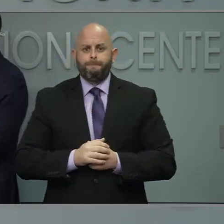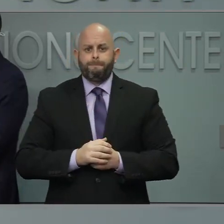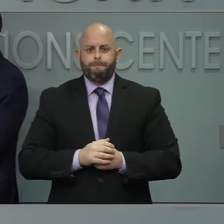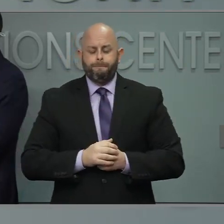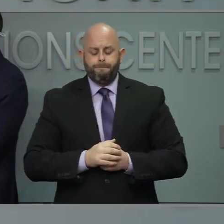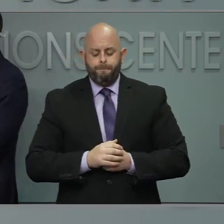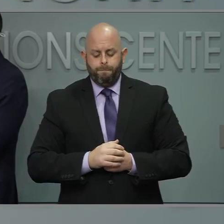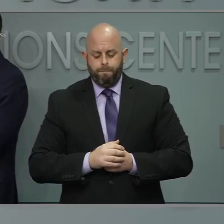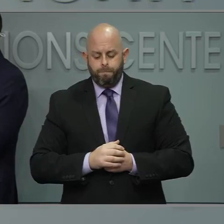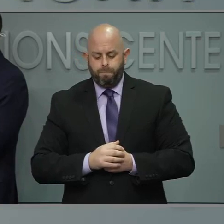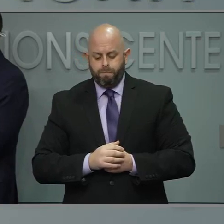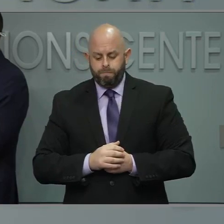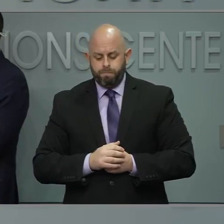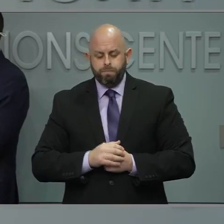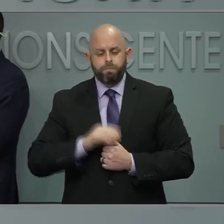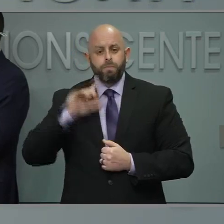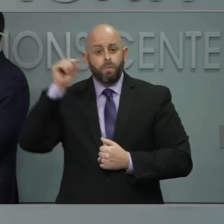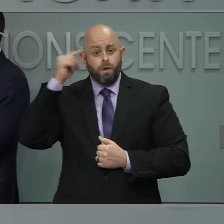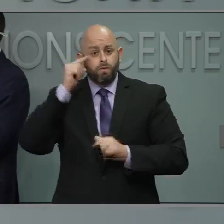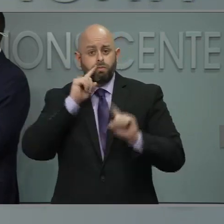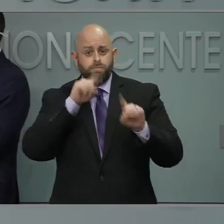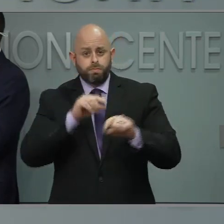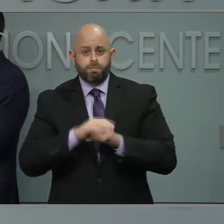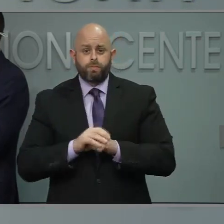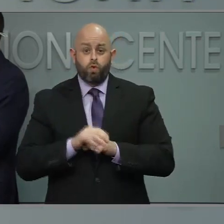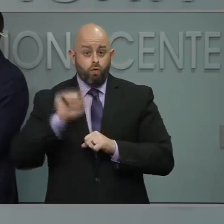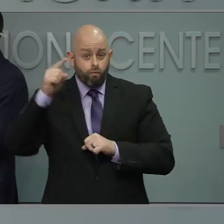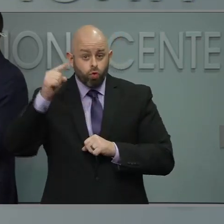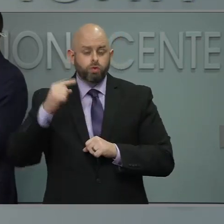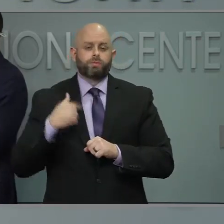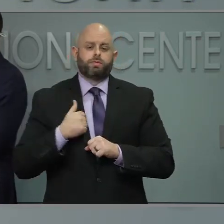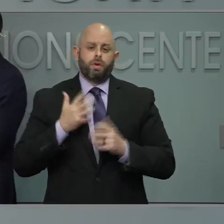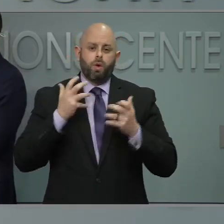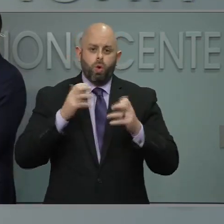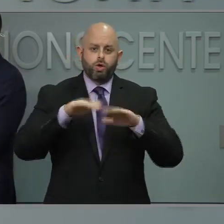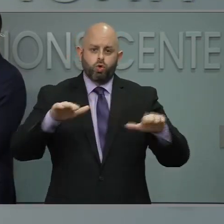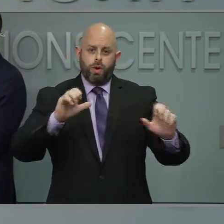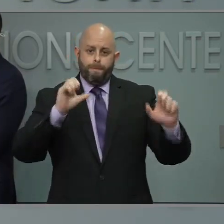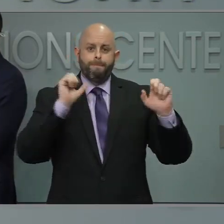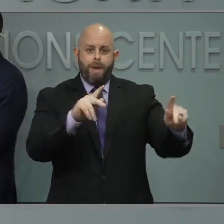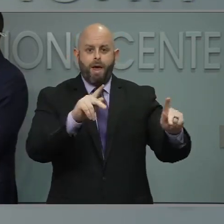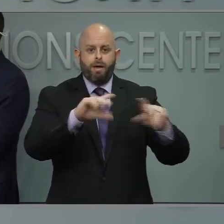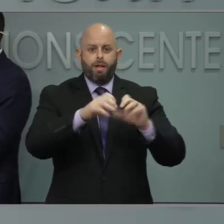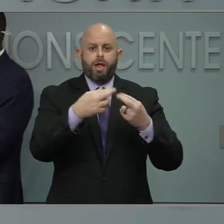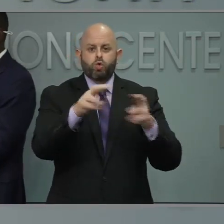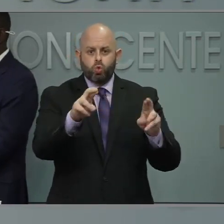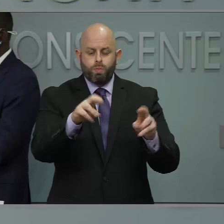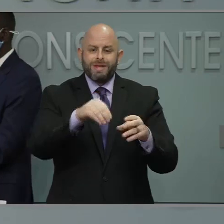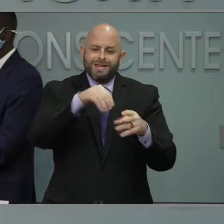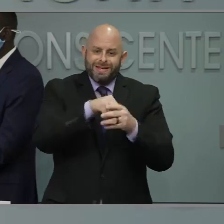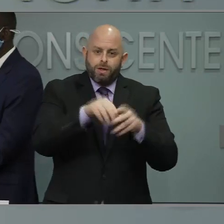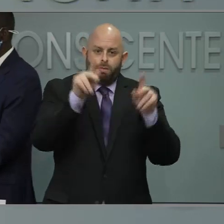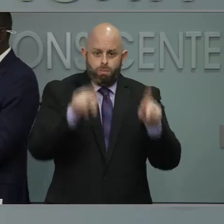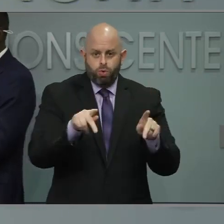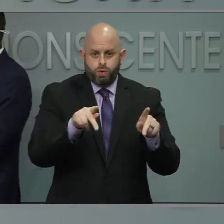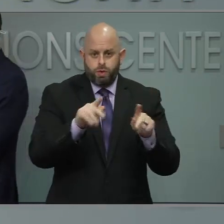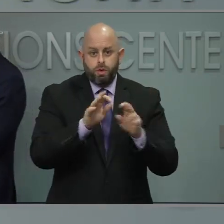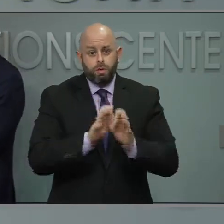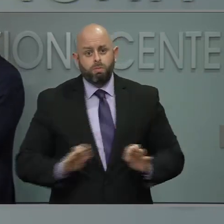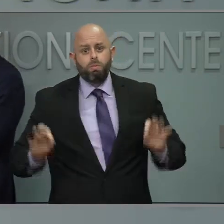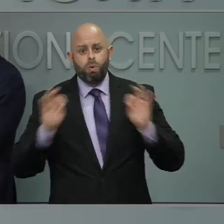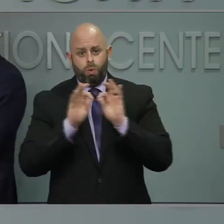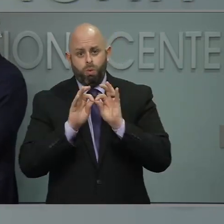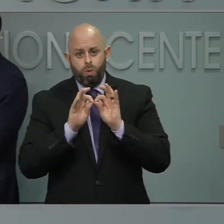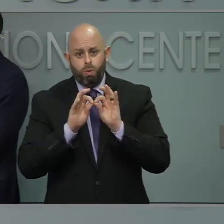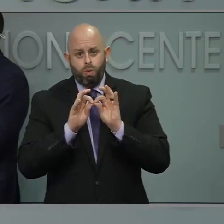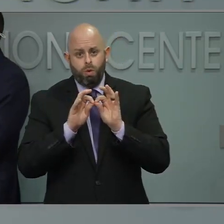First, we want children back in the classroom and in person. That's important. However, it needs to